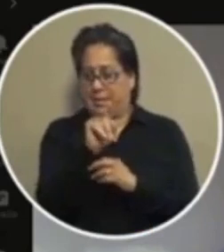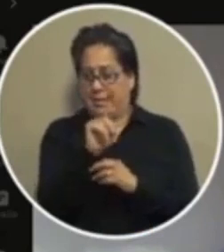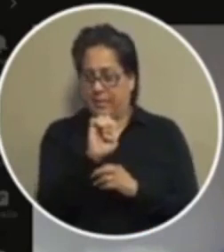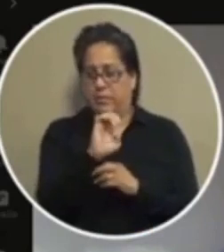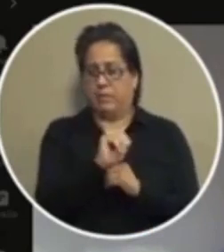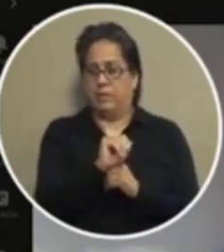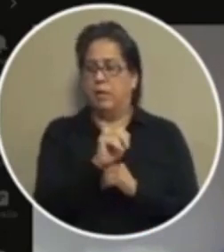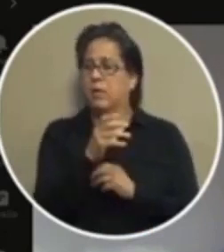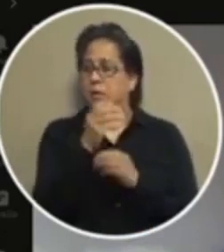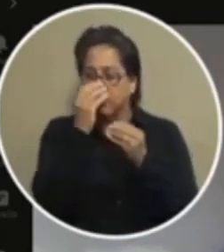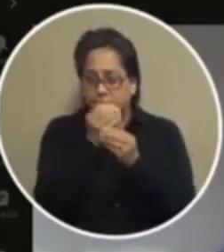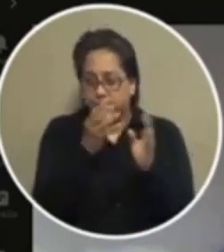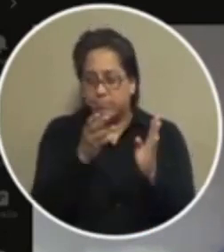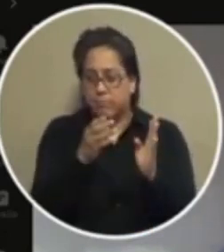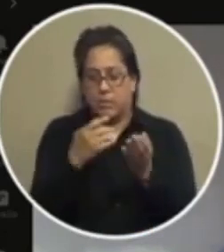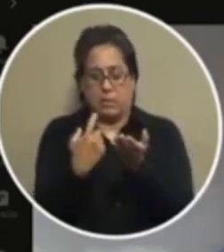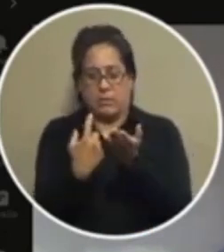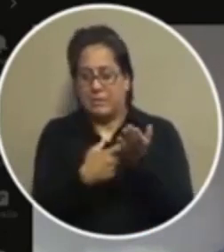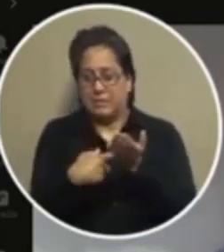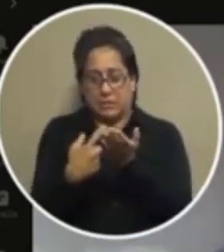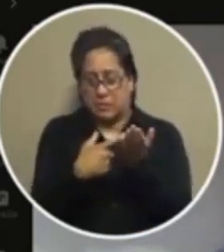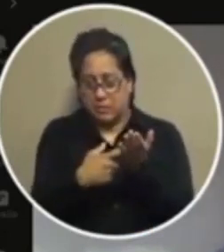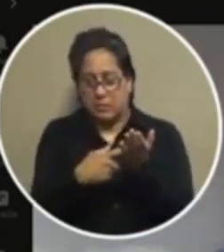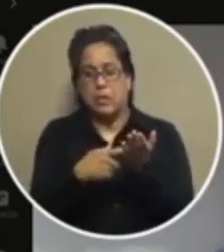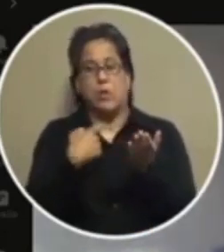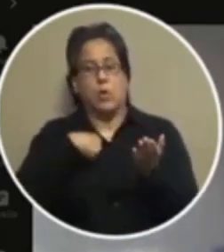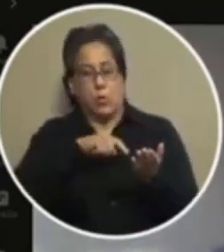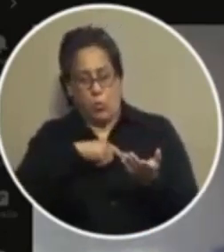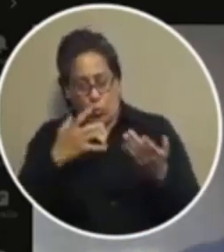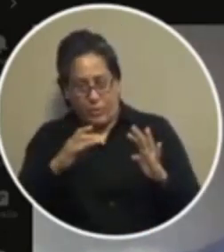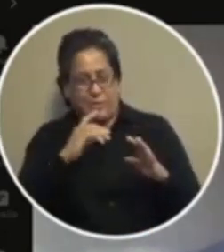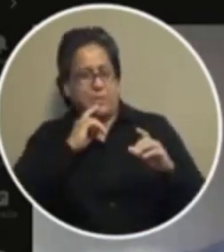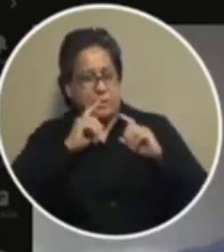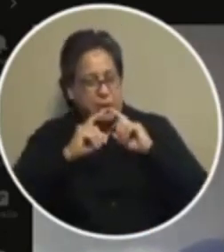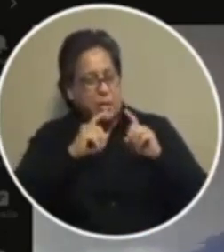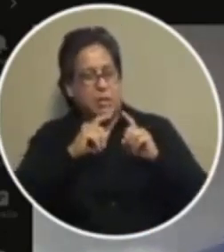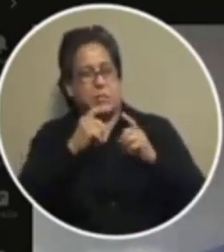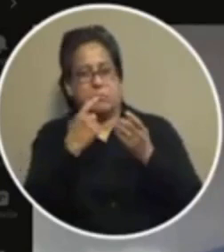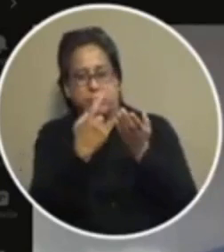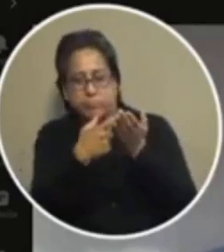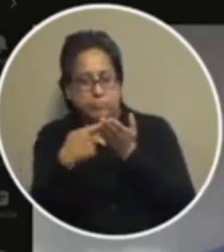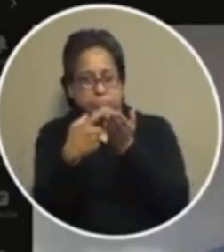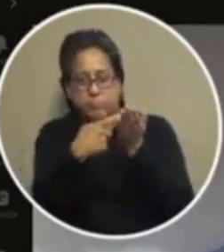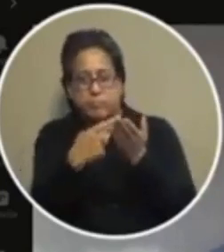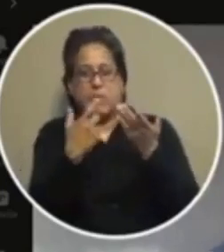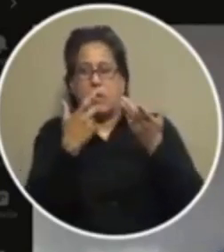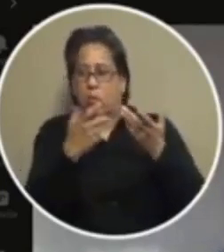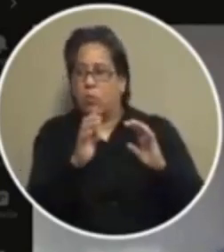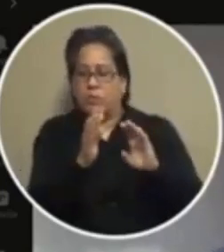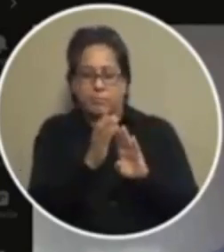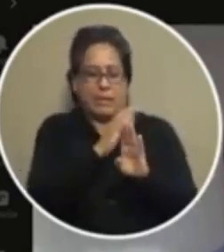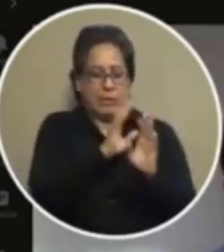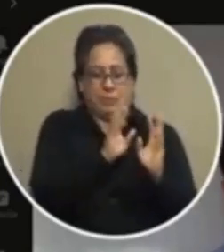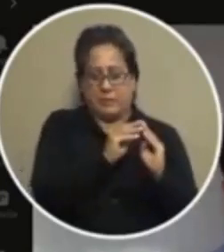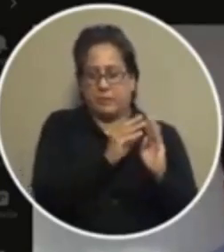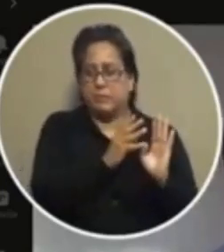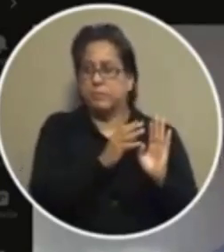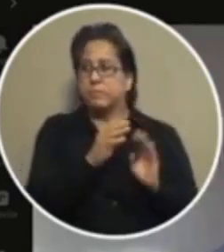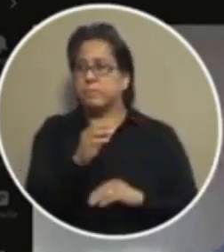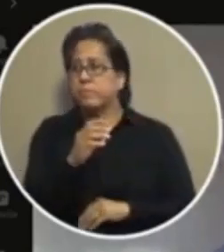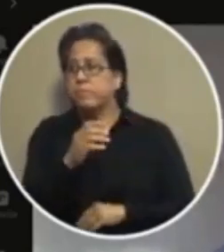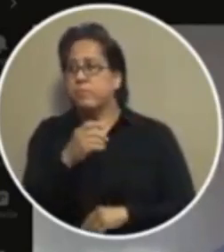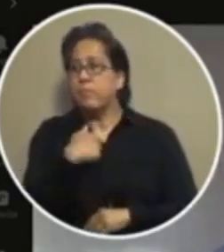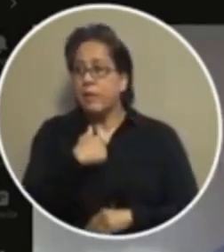and what the discussion showed is that we did have dialogue we did have discussion now i'm going to personally